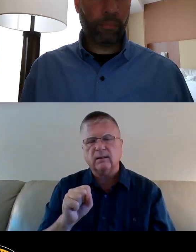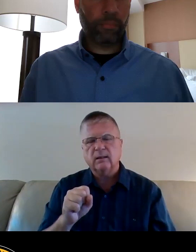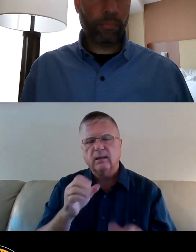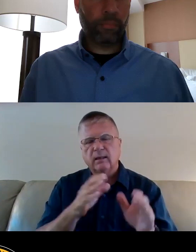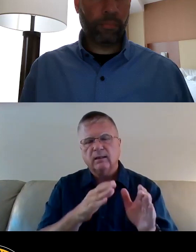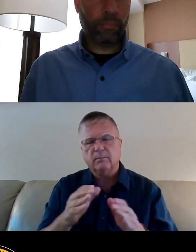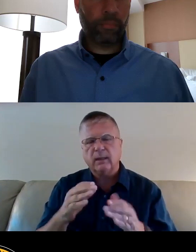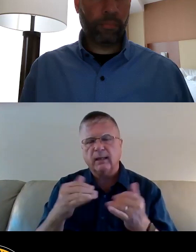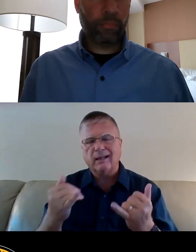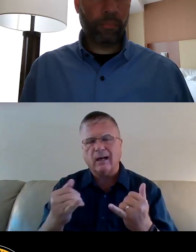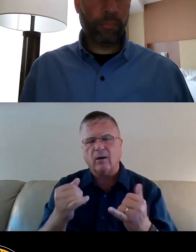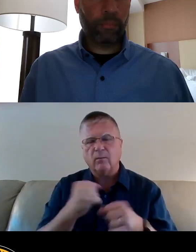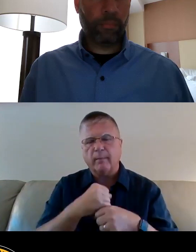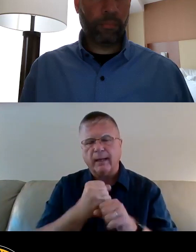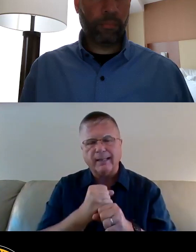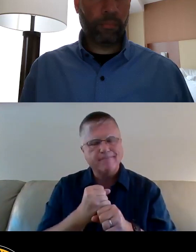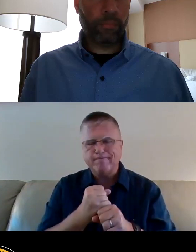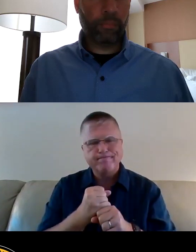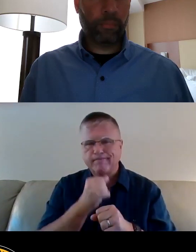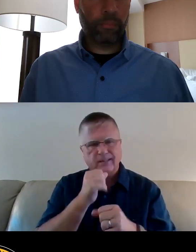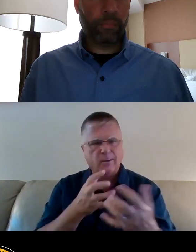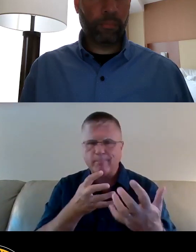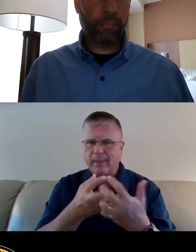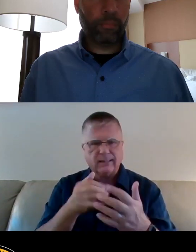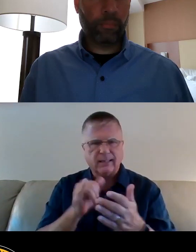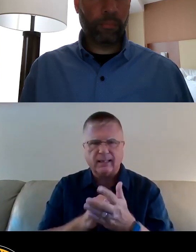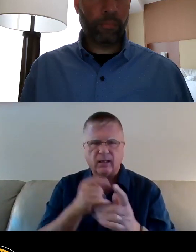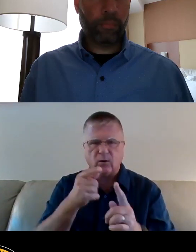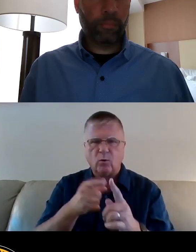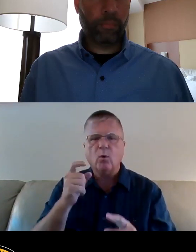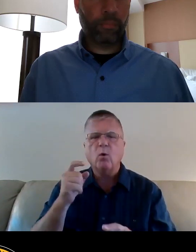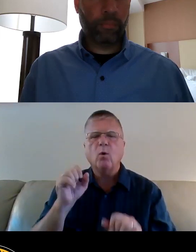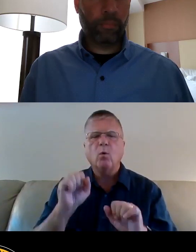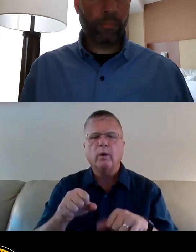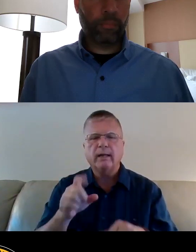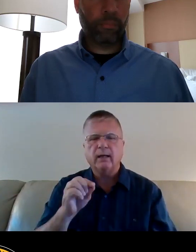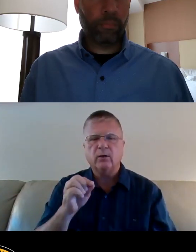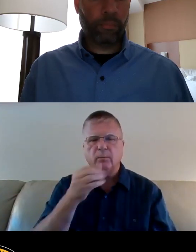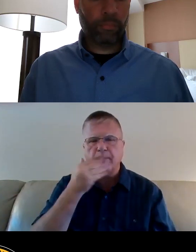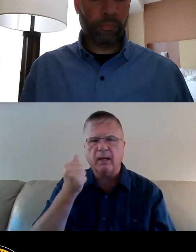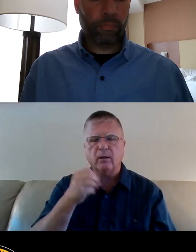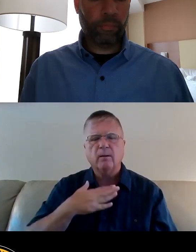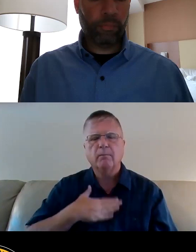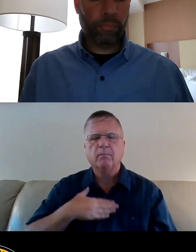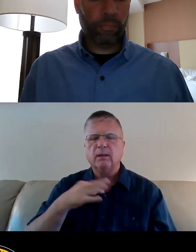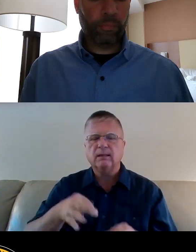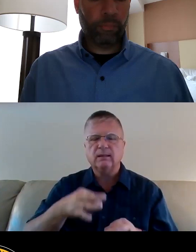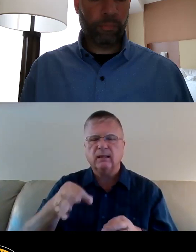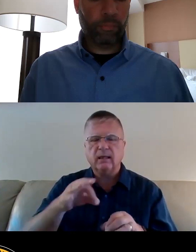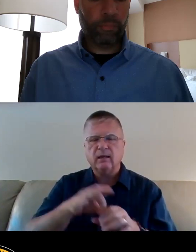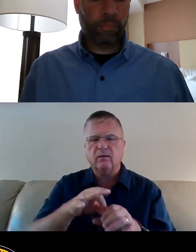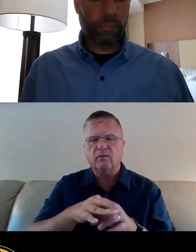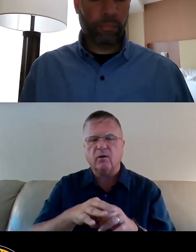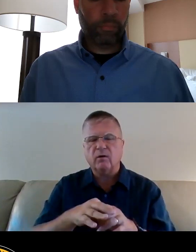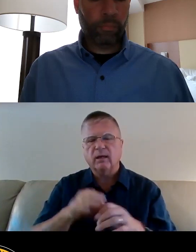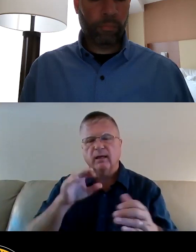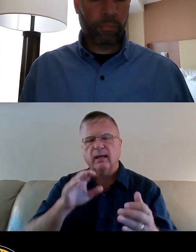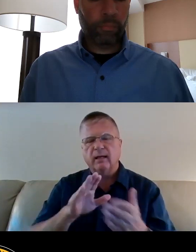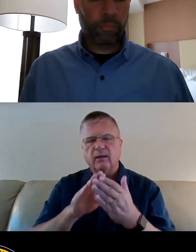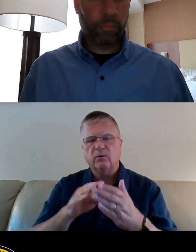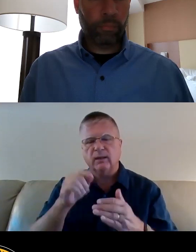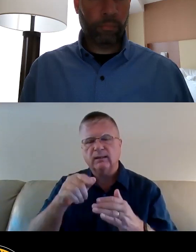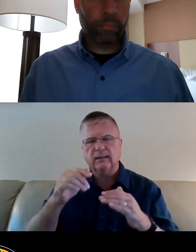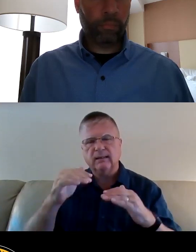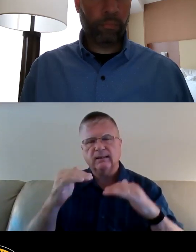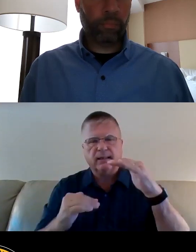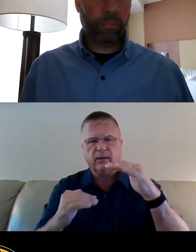is not in line with that goal. We can do better. Please delay the vote and modify the plan to meaningfully address these inequities. Thank you.